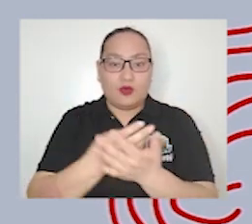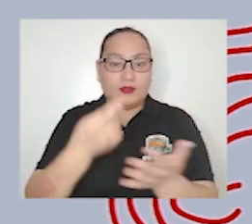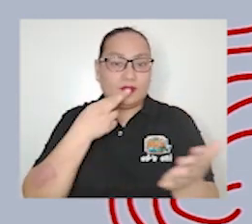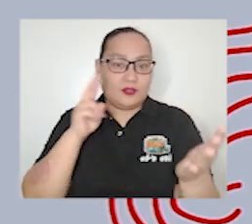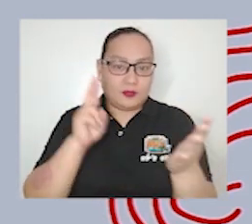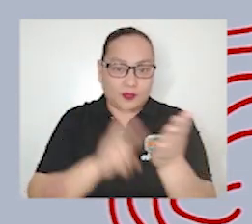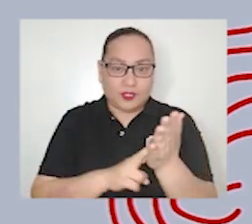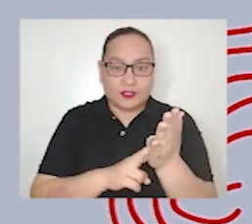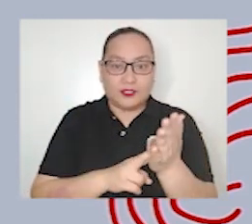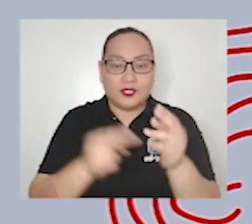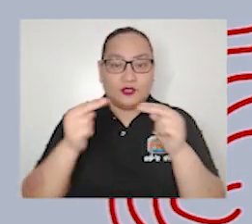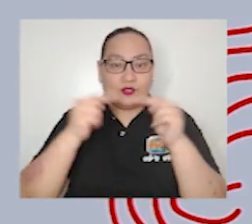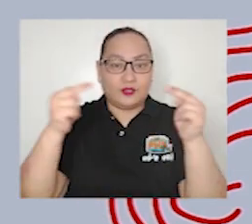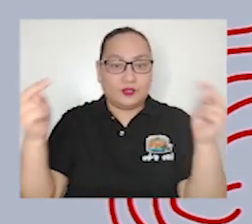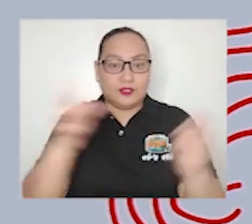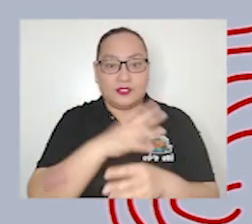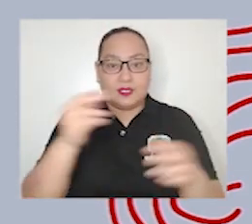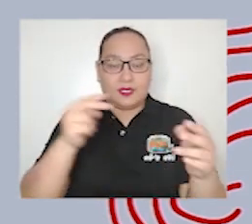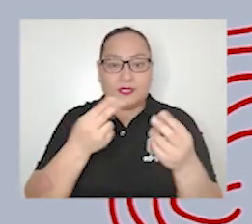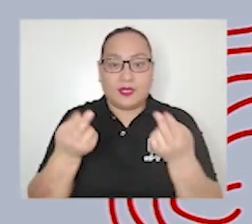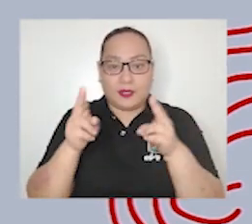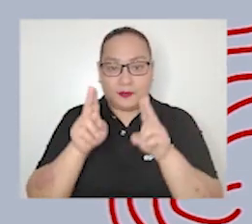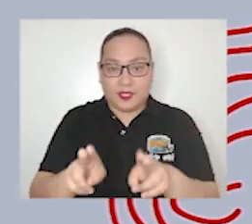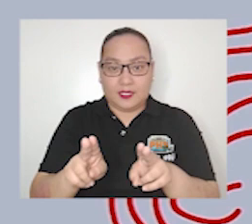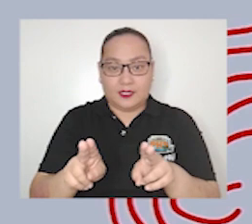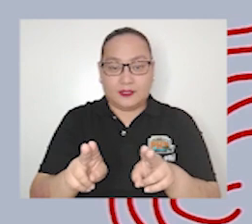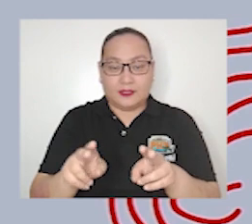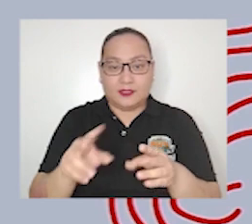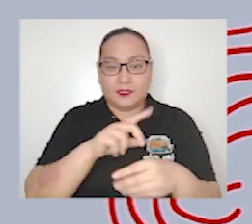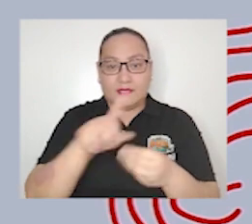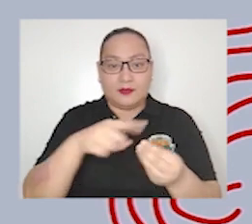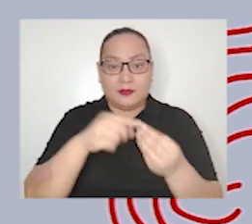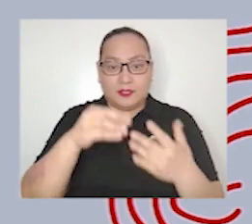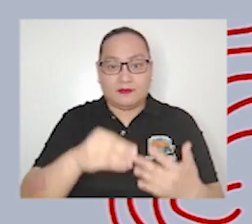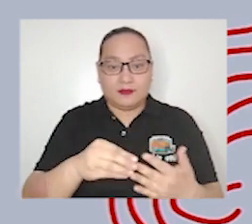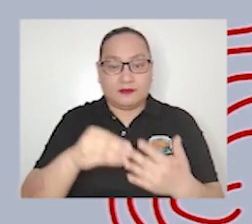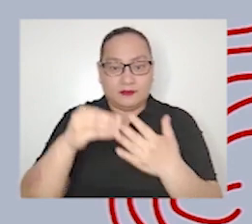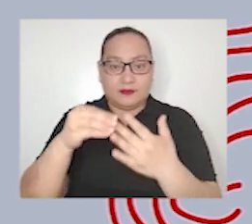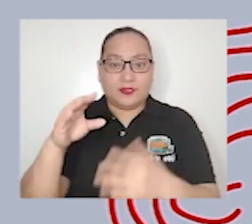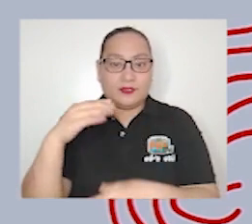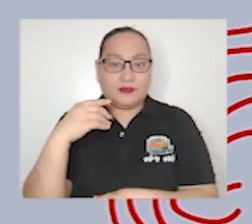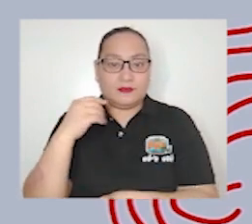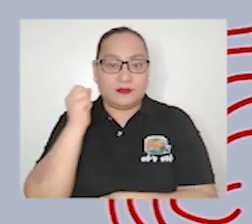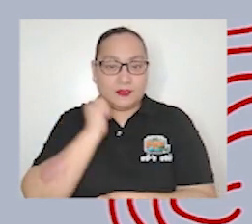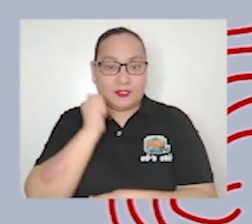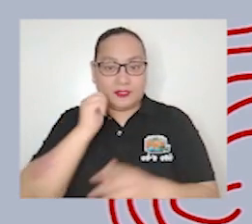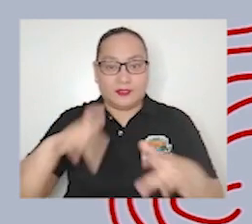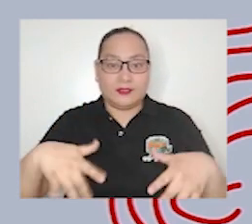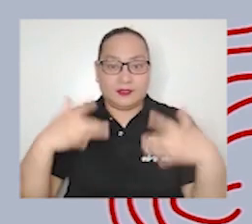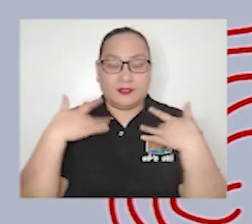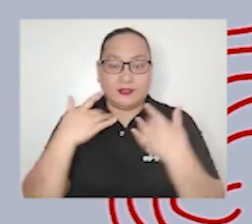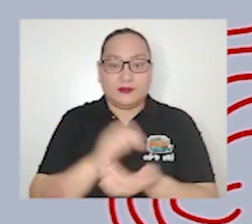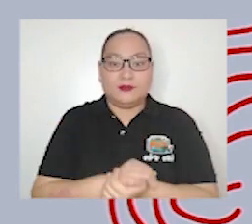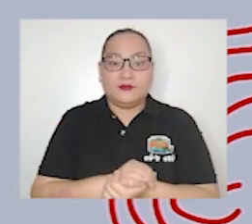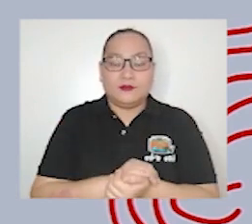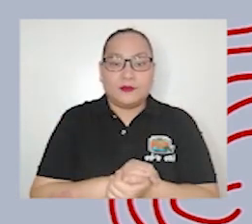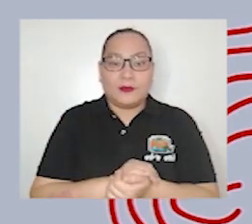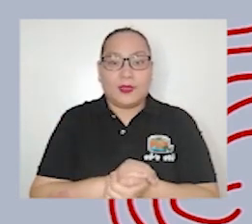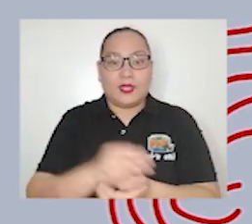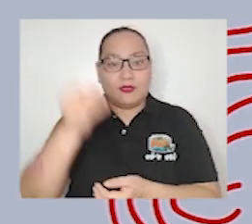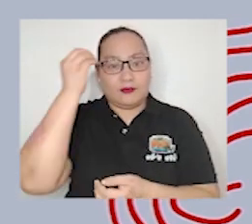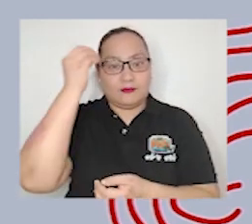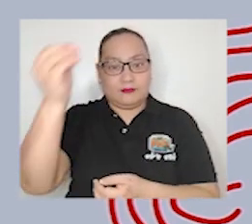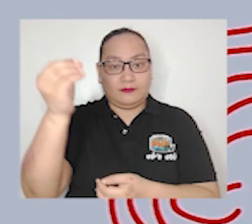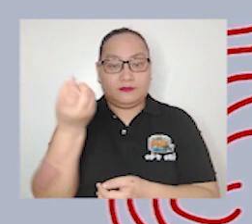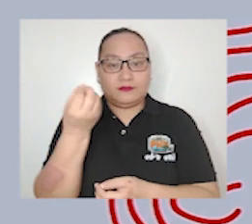concerning the daily life seven opinion for motives this means that the